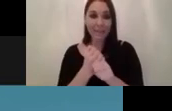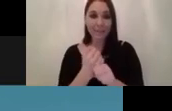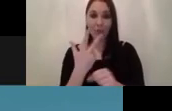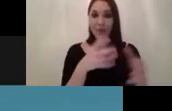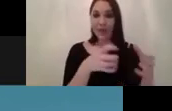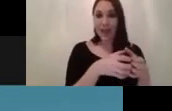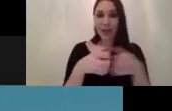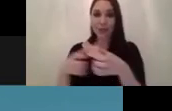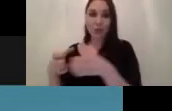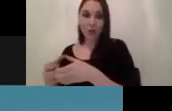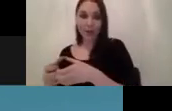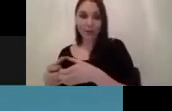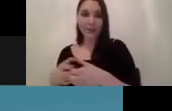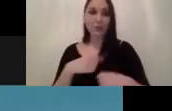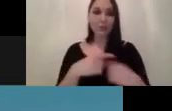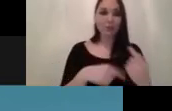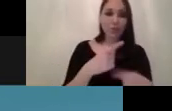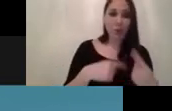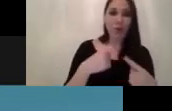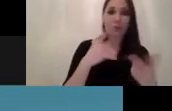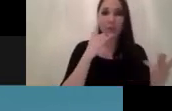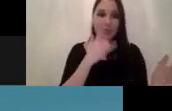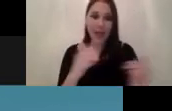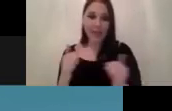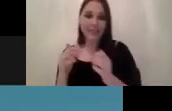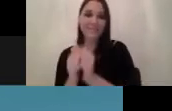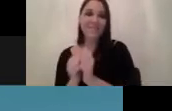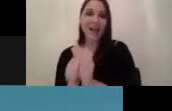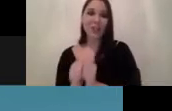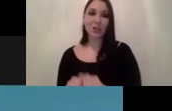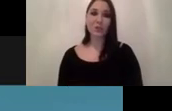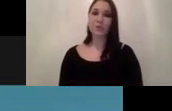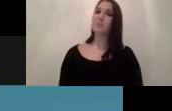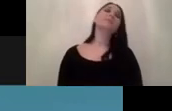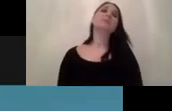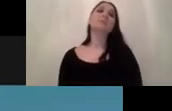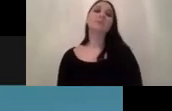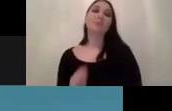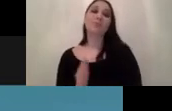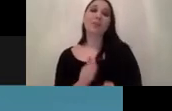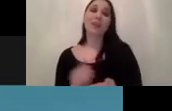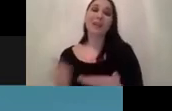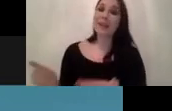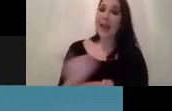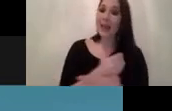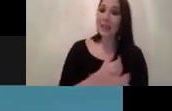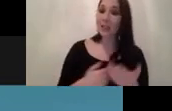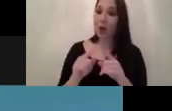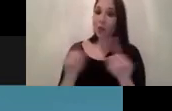another one is tasks and then the third one is value and what you do you basically gather a room of